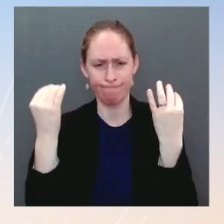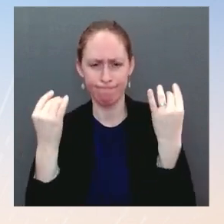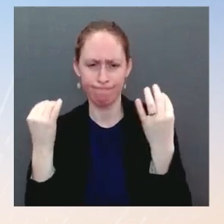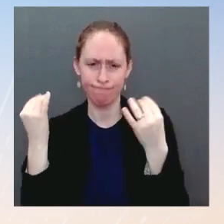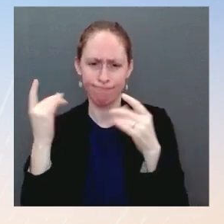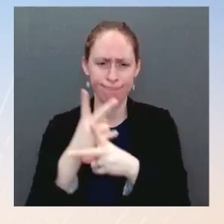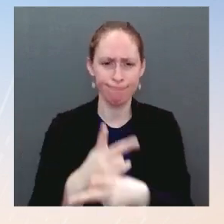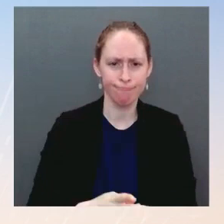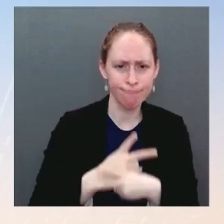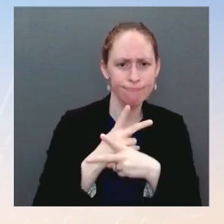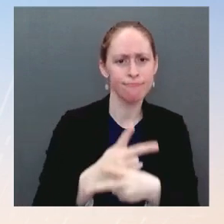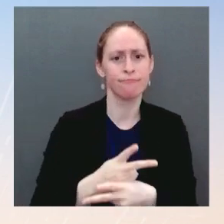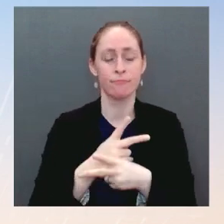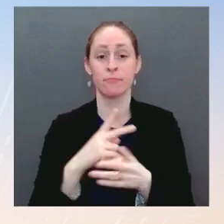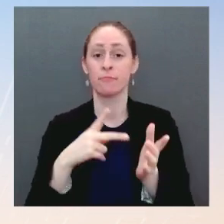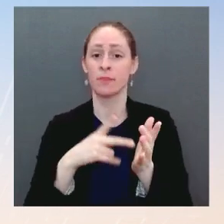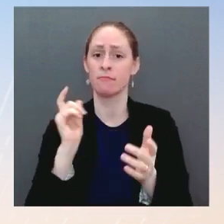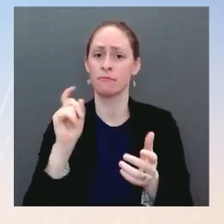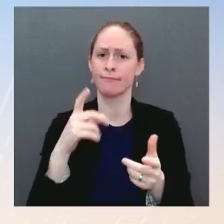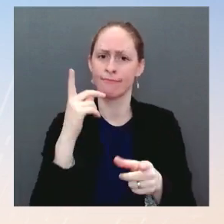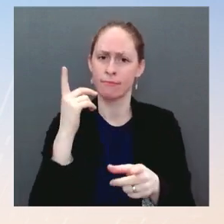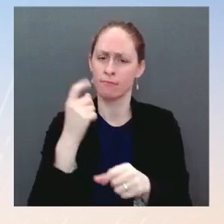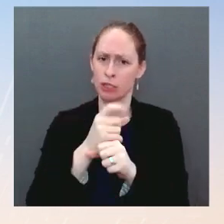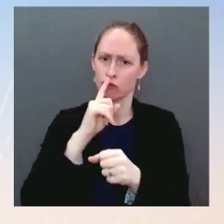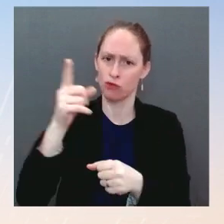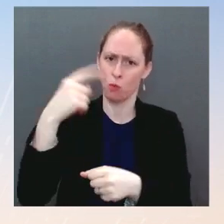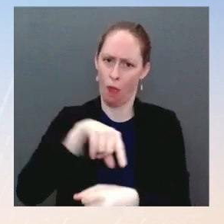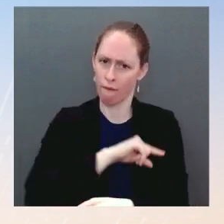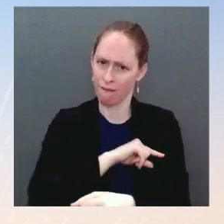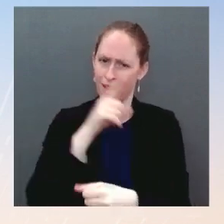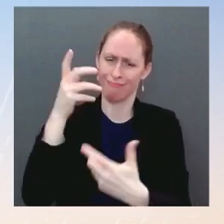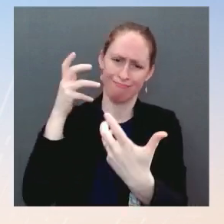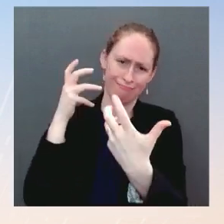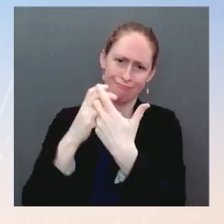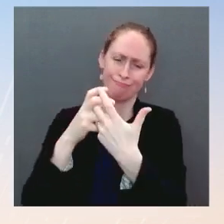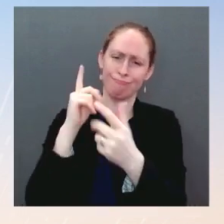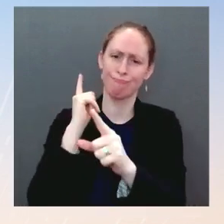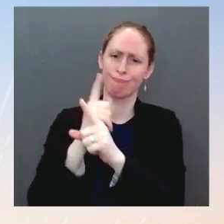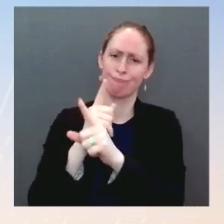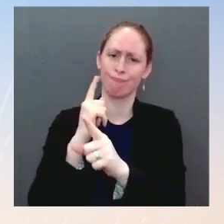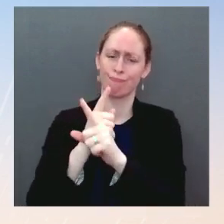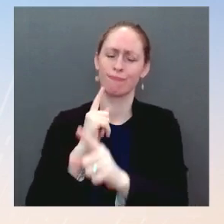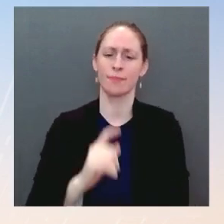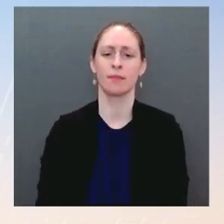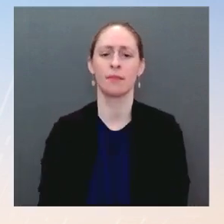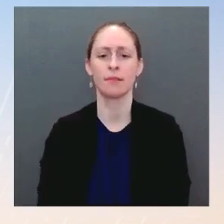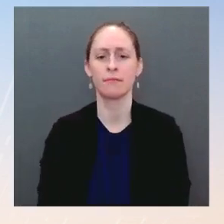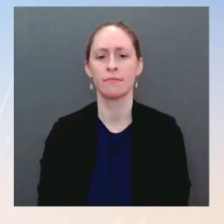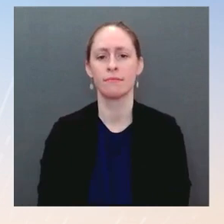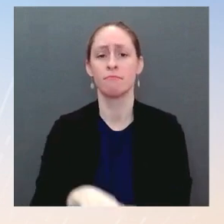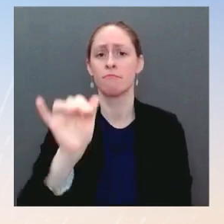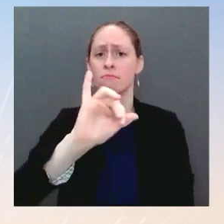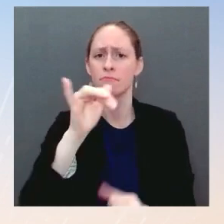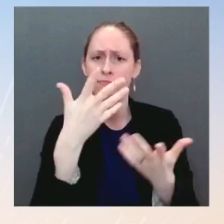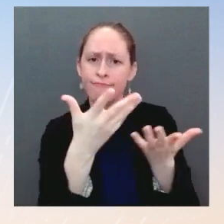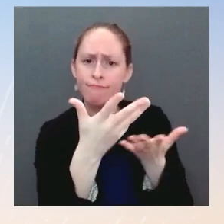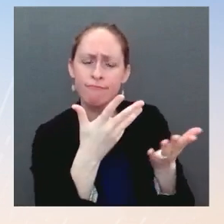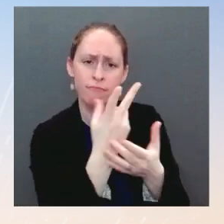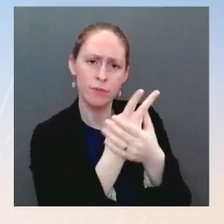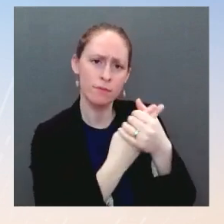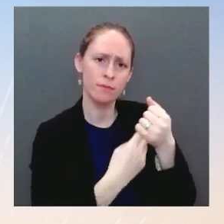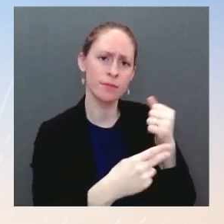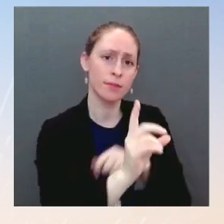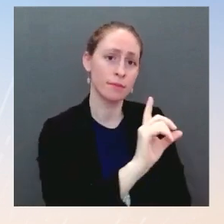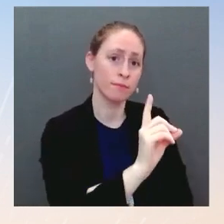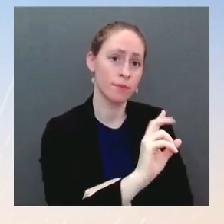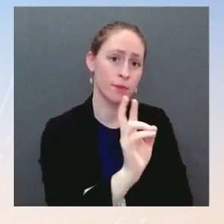of doing, and consulting with Democrats and Republicans in the Senate. You know, he is somebody who, and I think